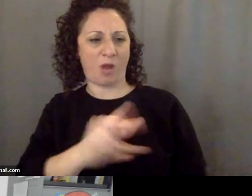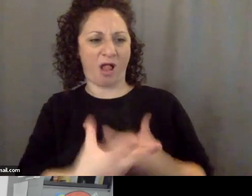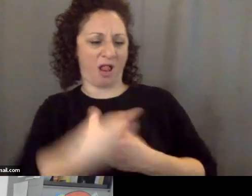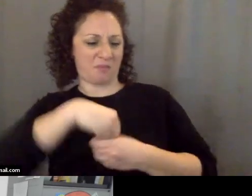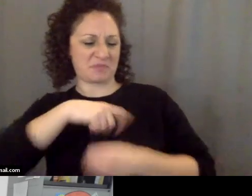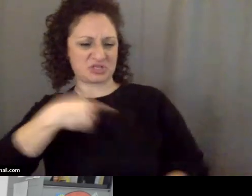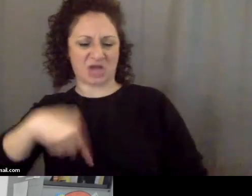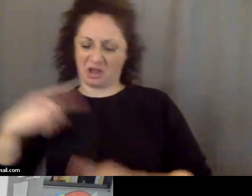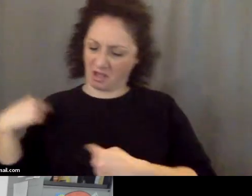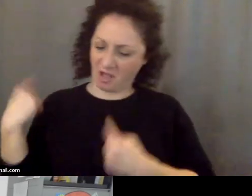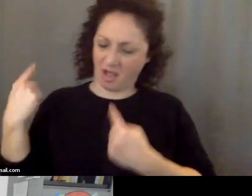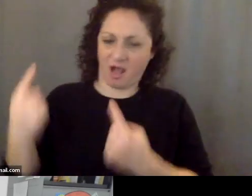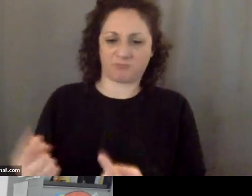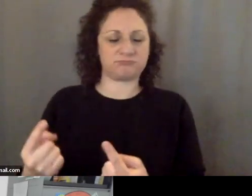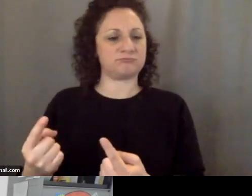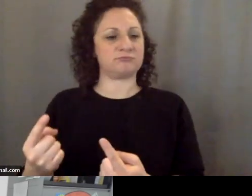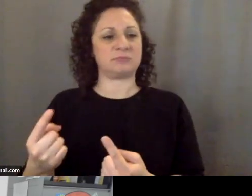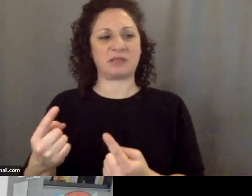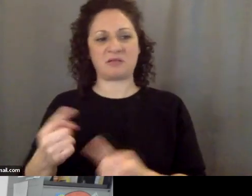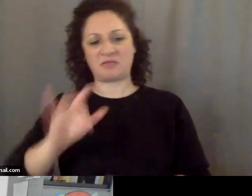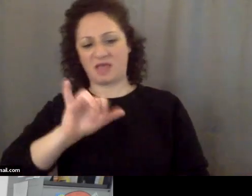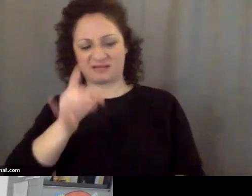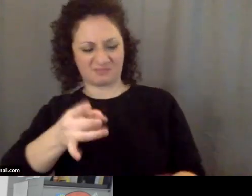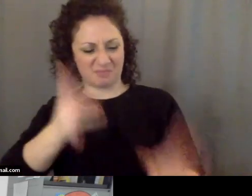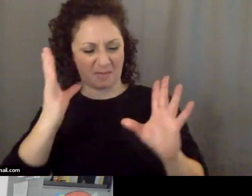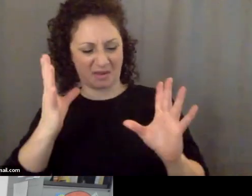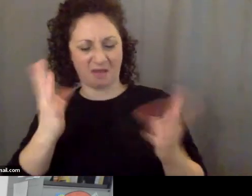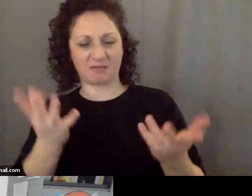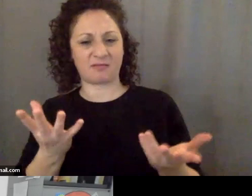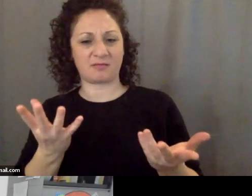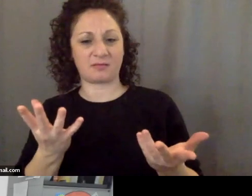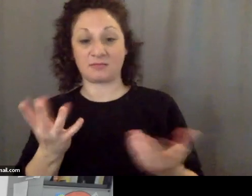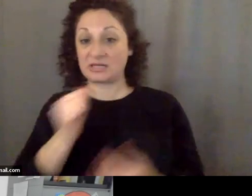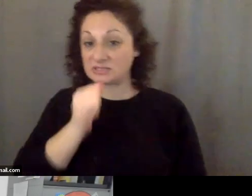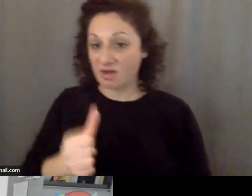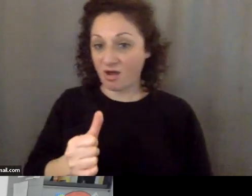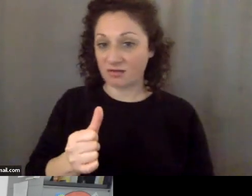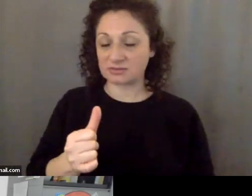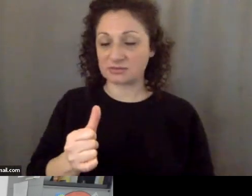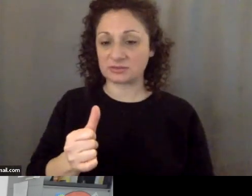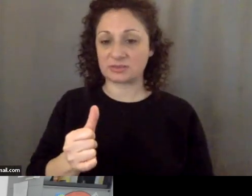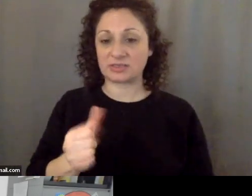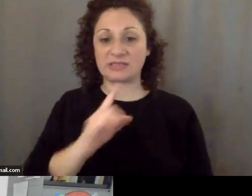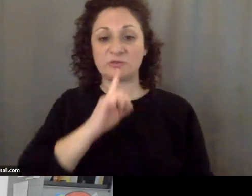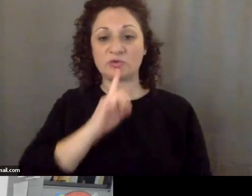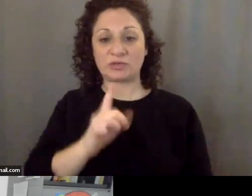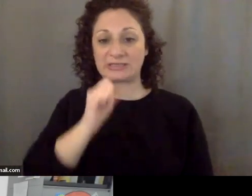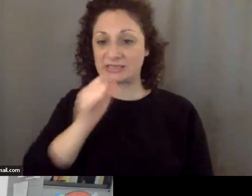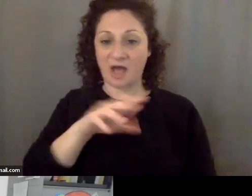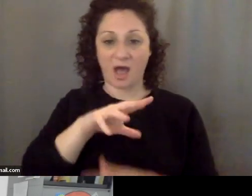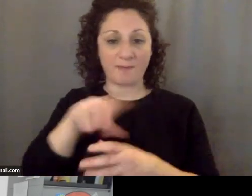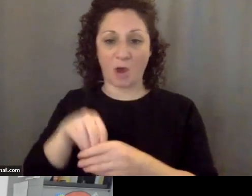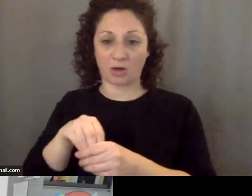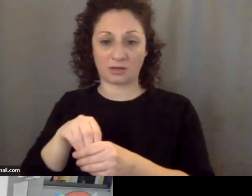immemorial this is poppycock and it has not and it has certainly not been part of